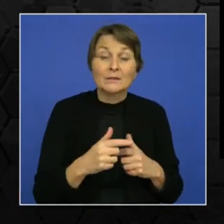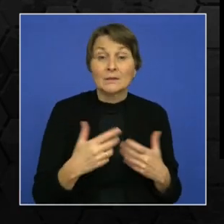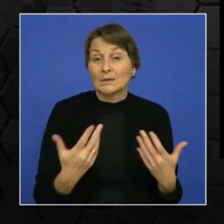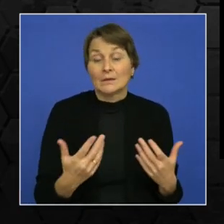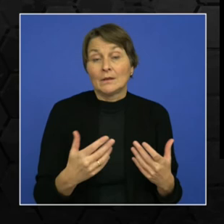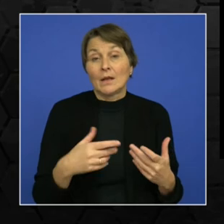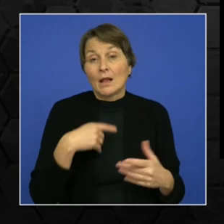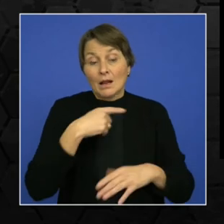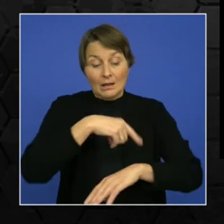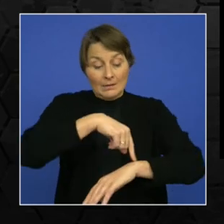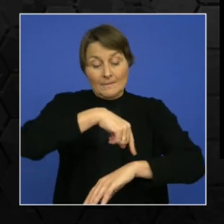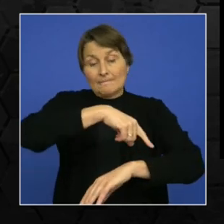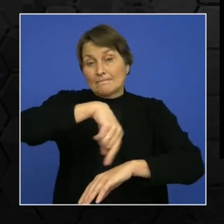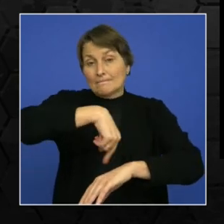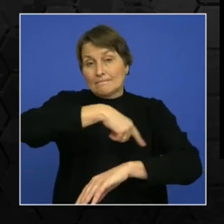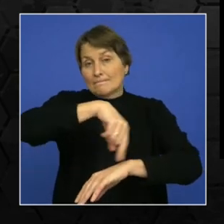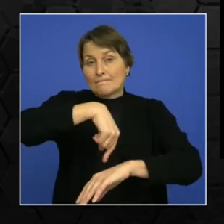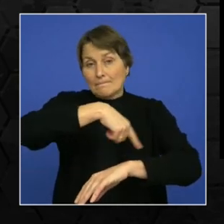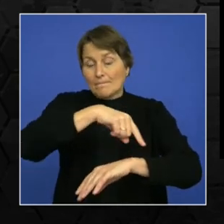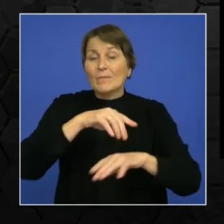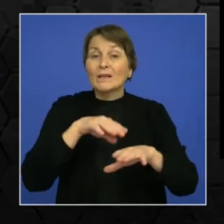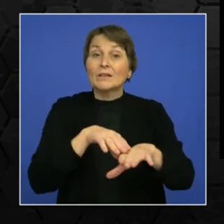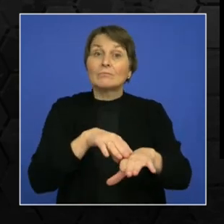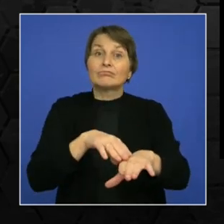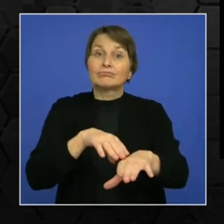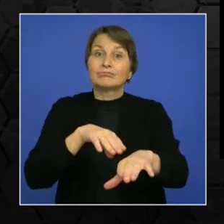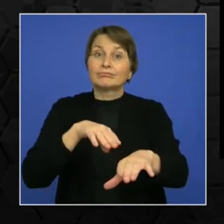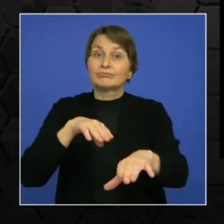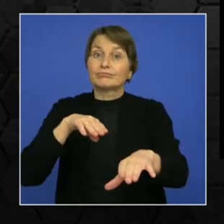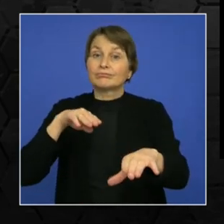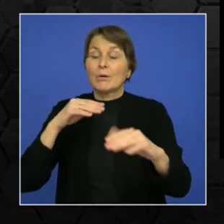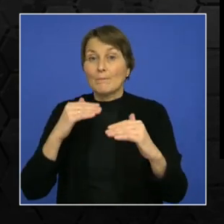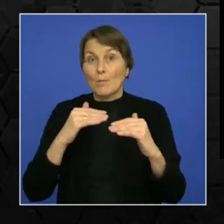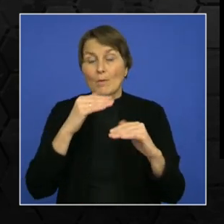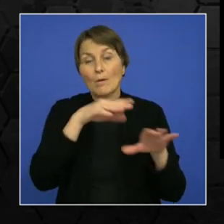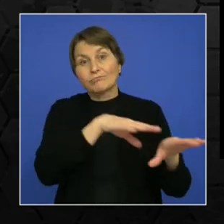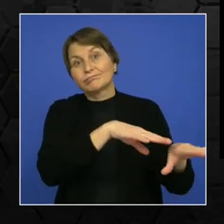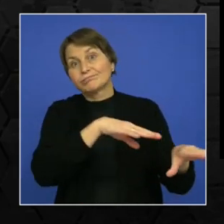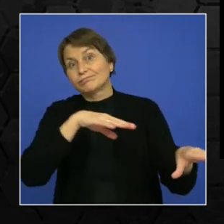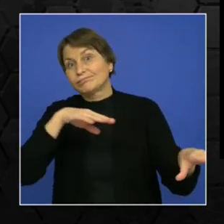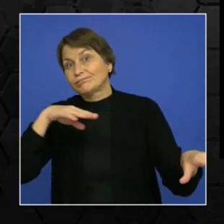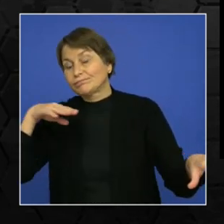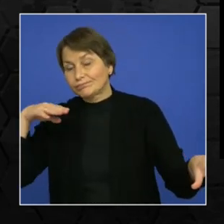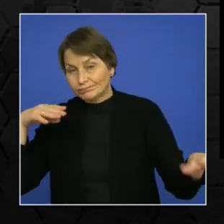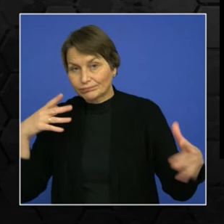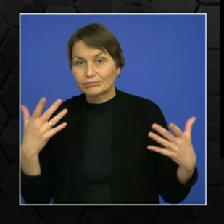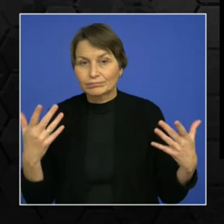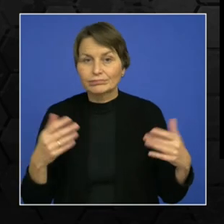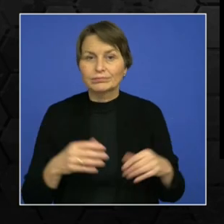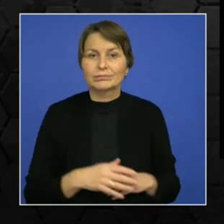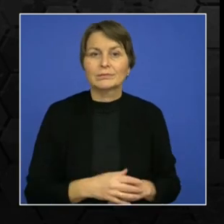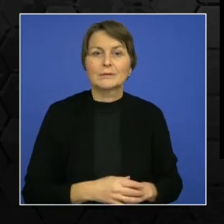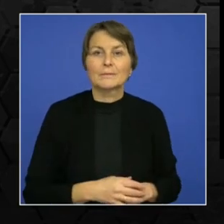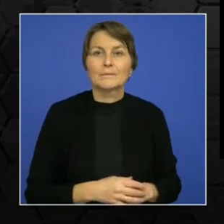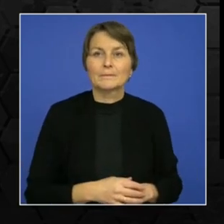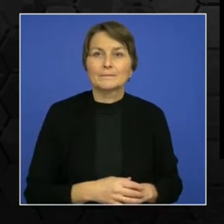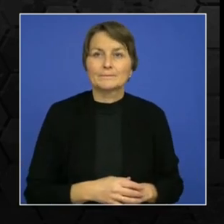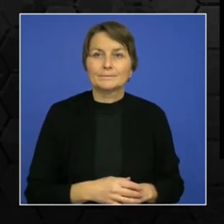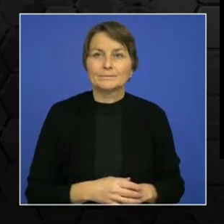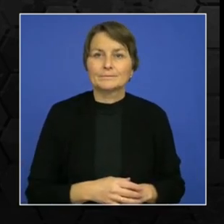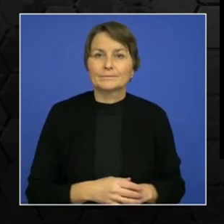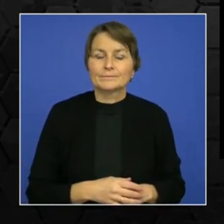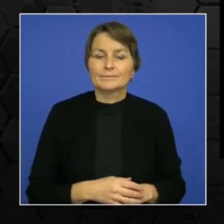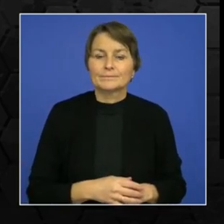a large line of vehicles is set to come up over here. Moreover, since cars are smaller, they could be accommodated, but bus and truck lines